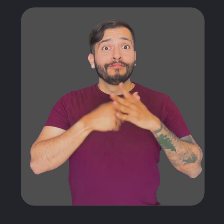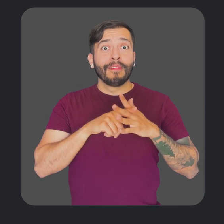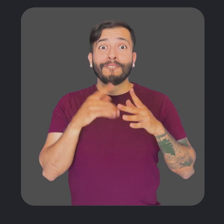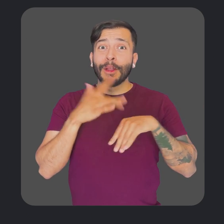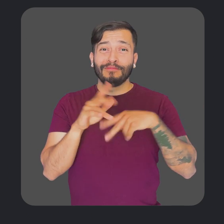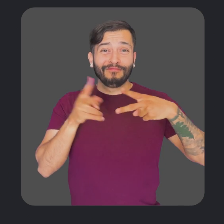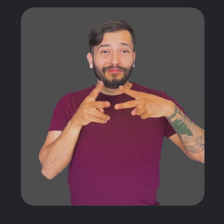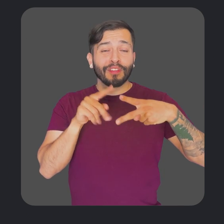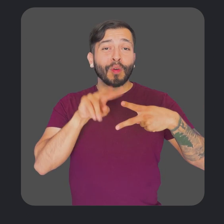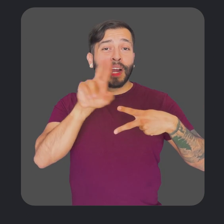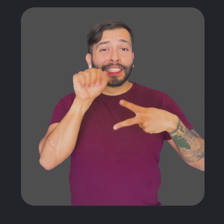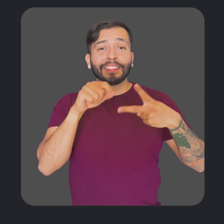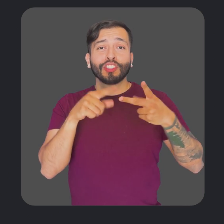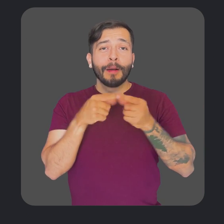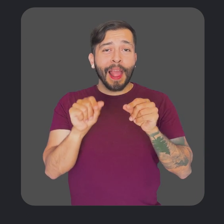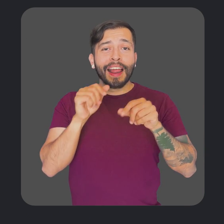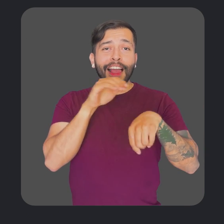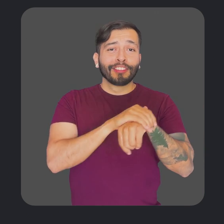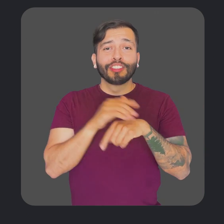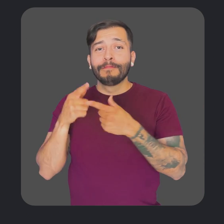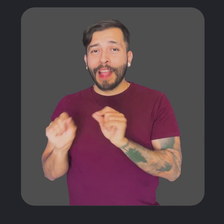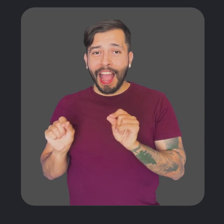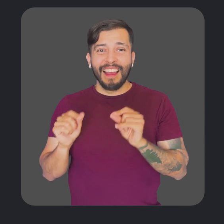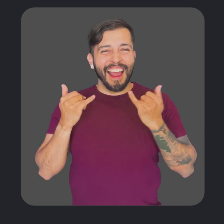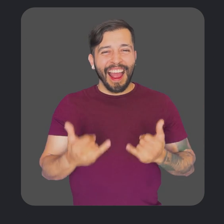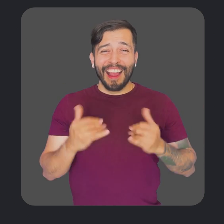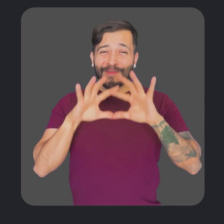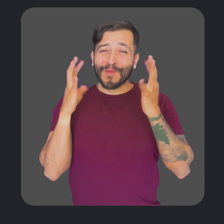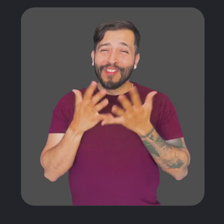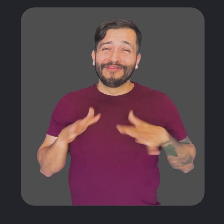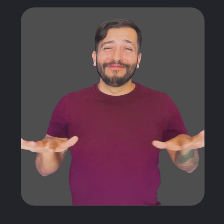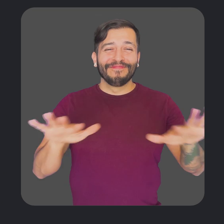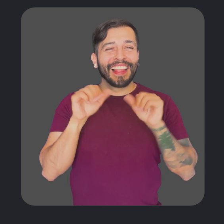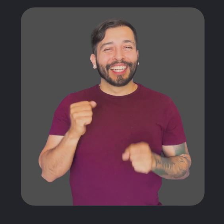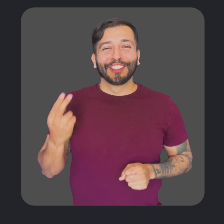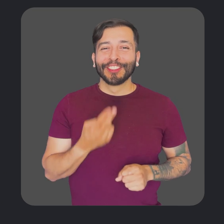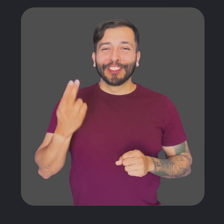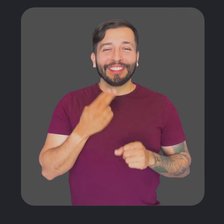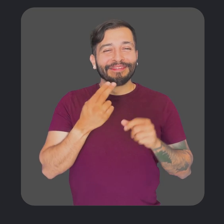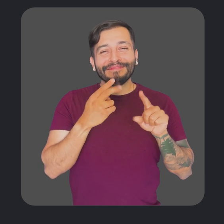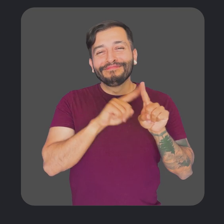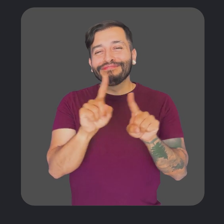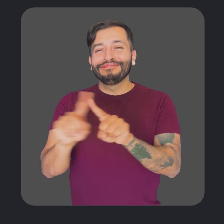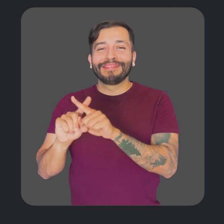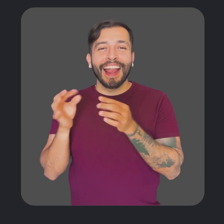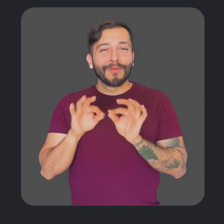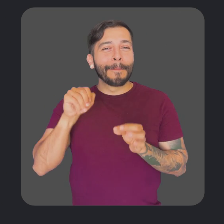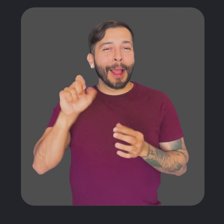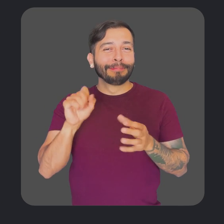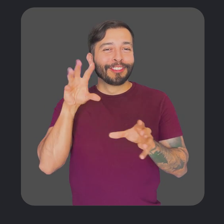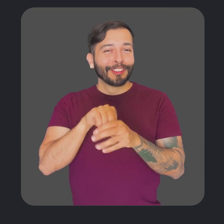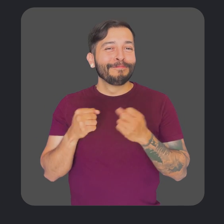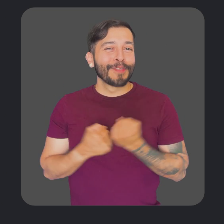the feature was only available in English in the United States and Japanese in Japan. Now, users anywhere in the world can use Detailed Voice Guidance